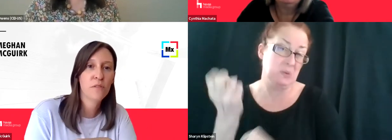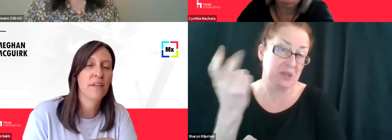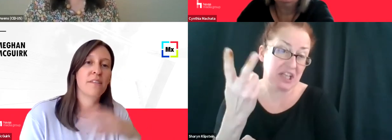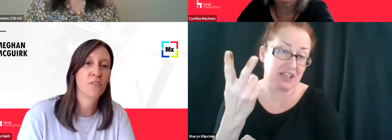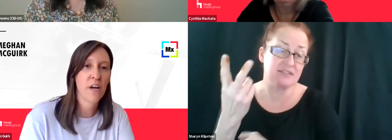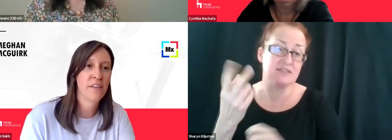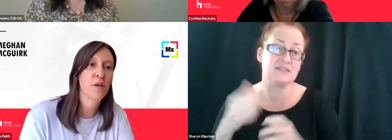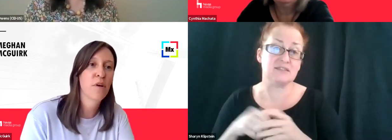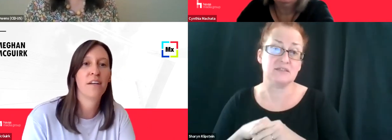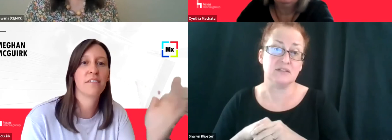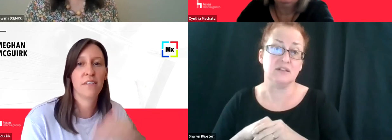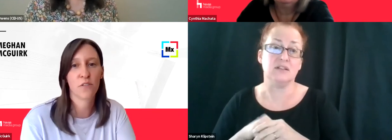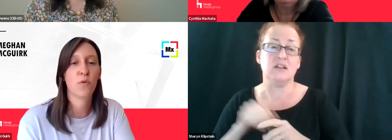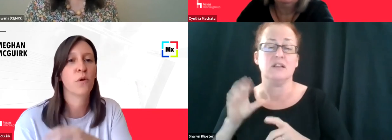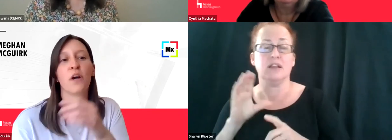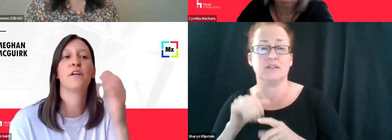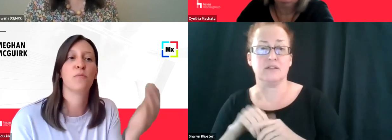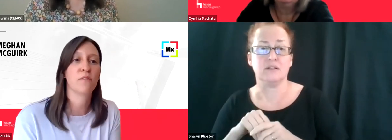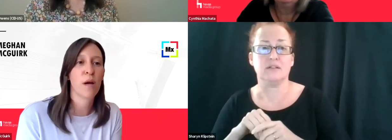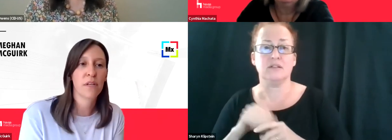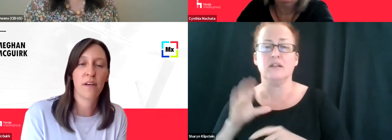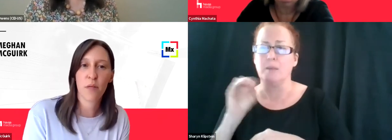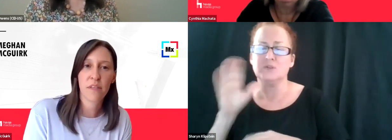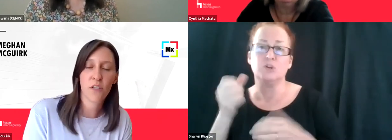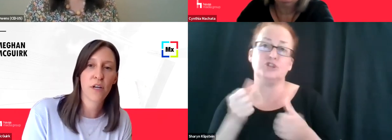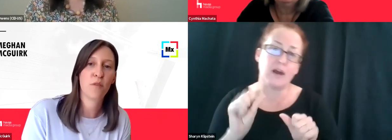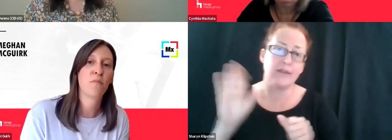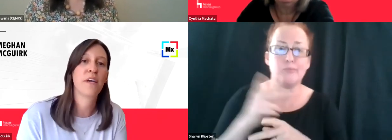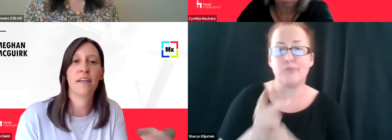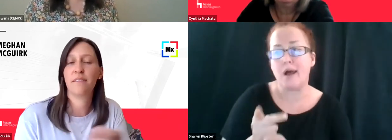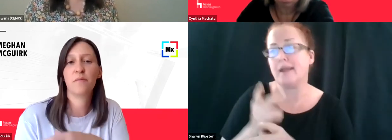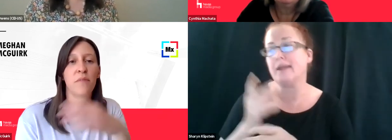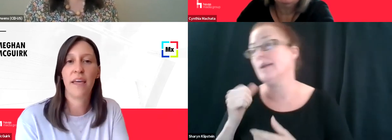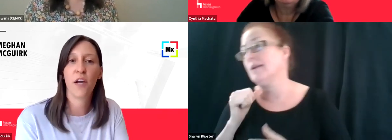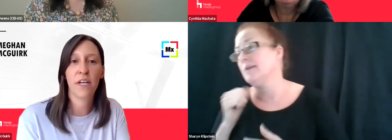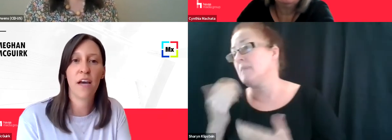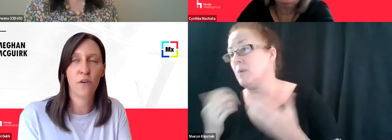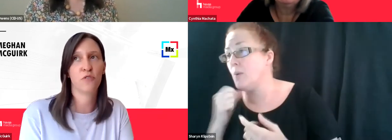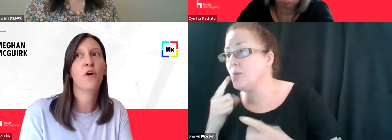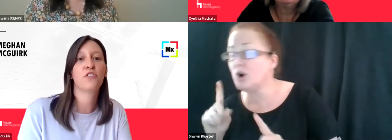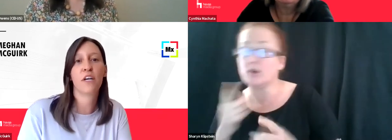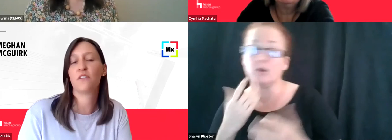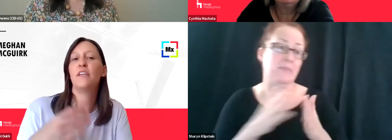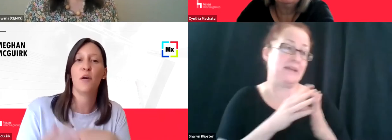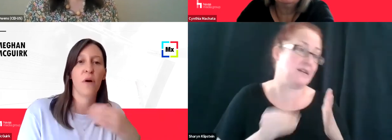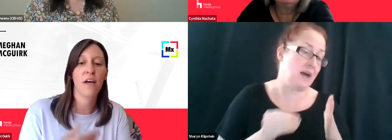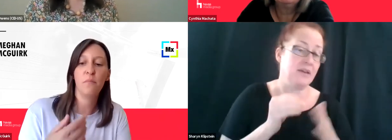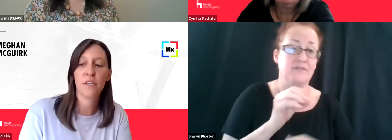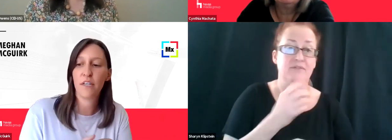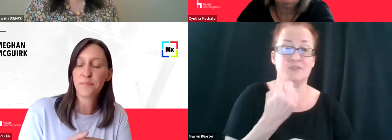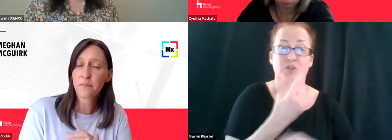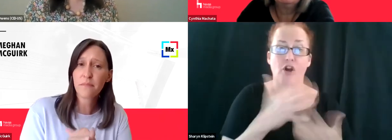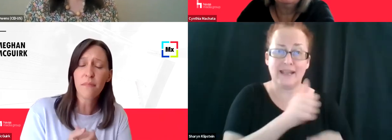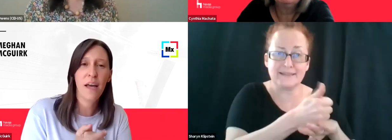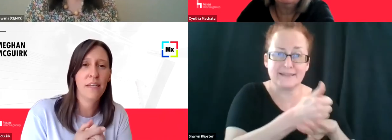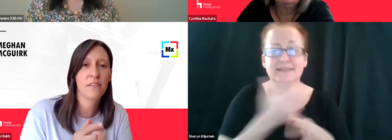and fold the, they'll try their product. It either won't work. It'll be a replica of something that's already in market and they, they already have larger market share, so they get bought up.